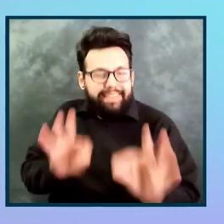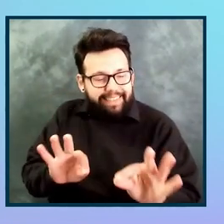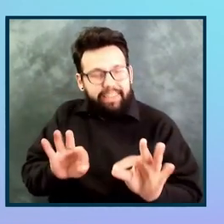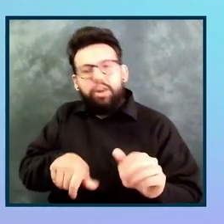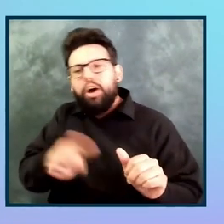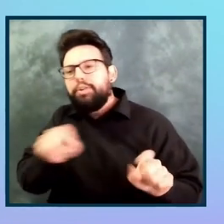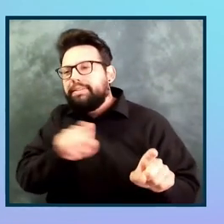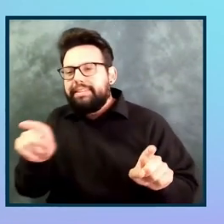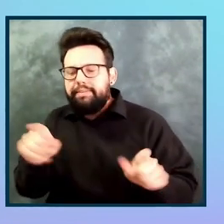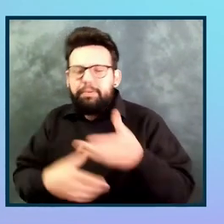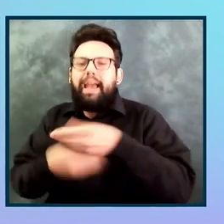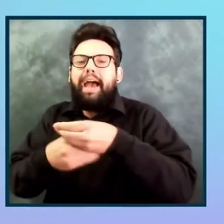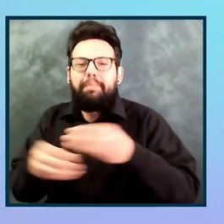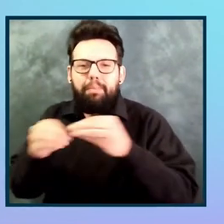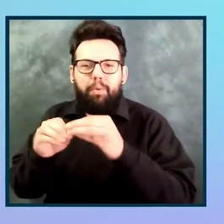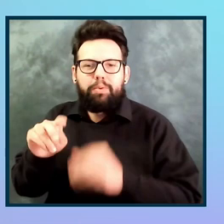that.